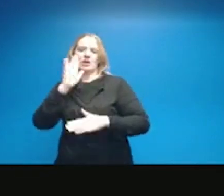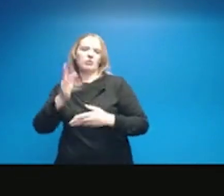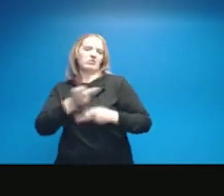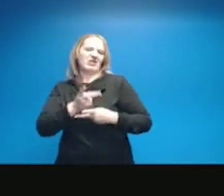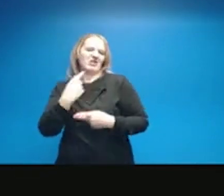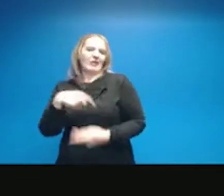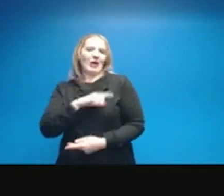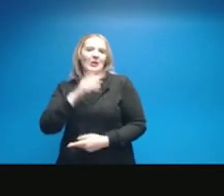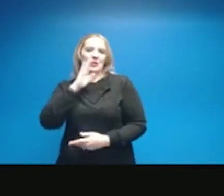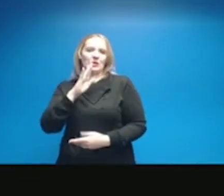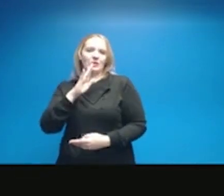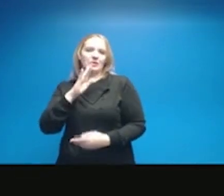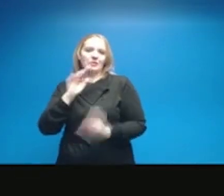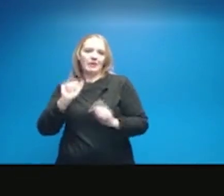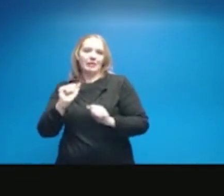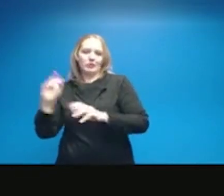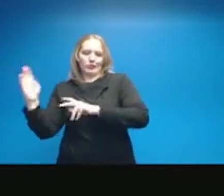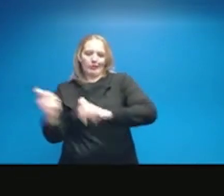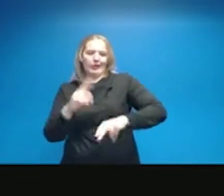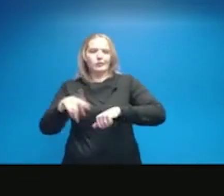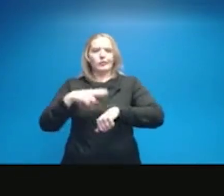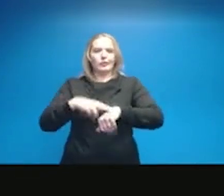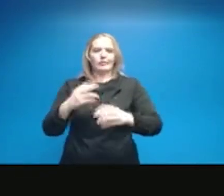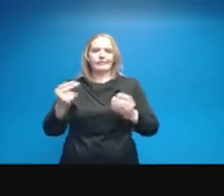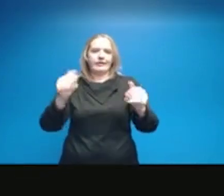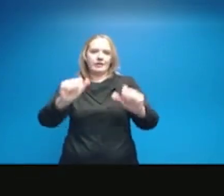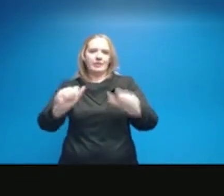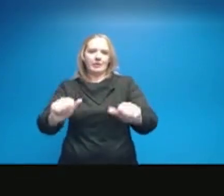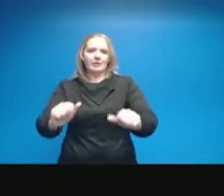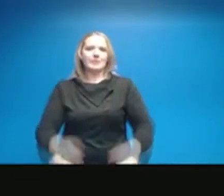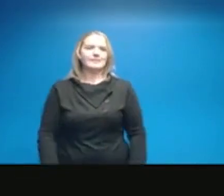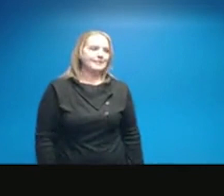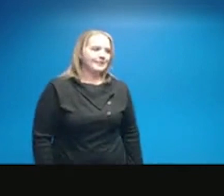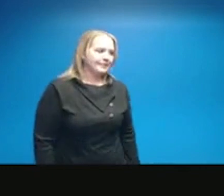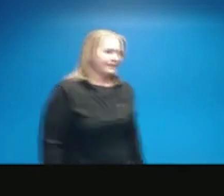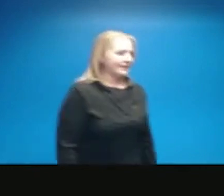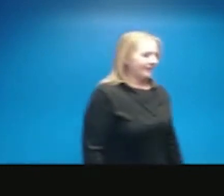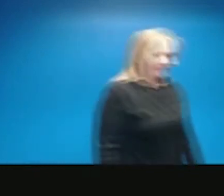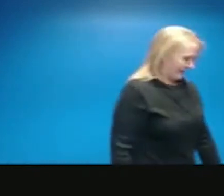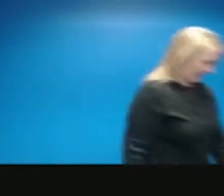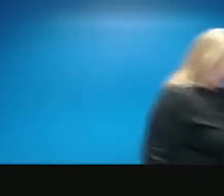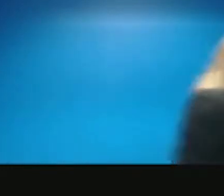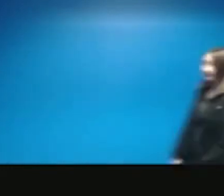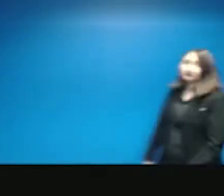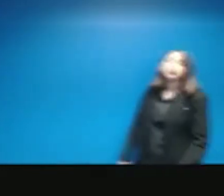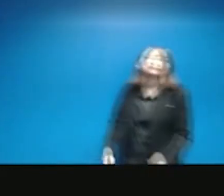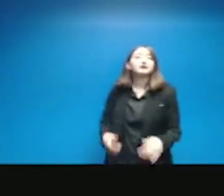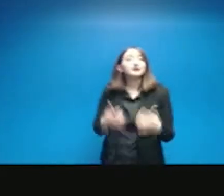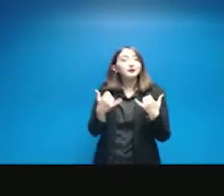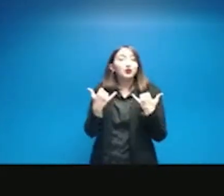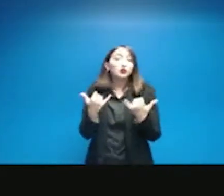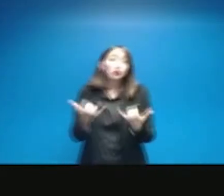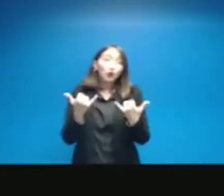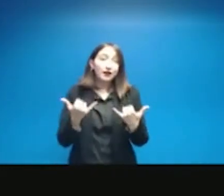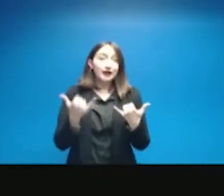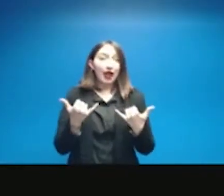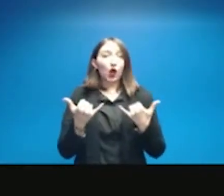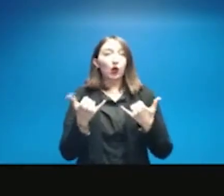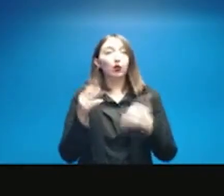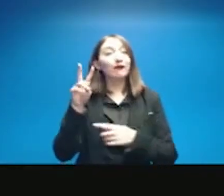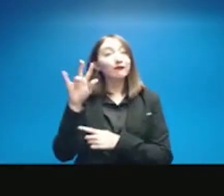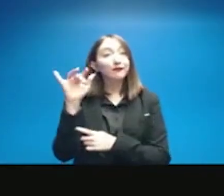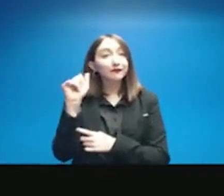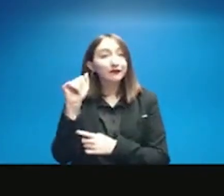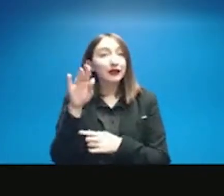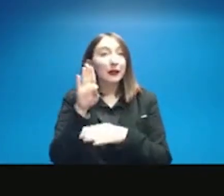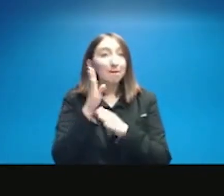for us and we'll be able to return to normal as quickly as possible. So, right now, via buses, via trans, and via